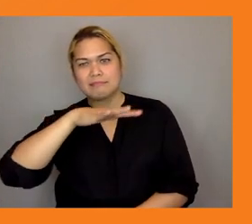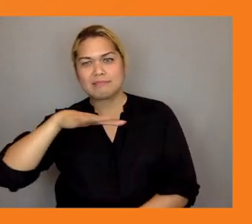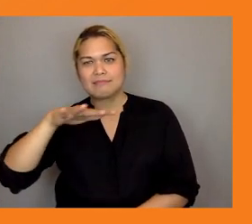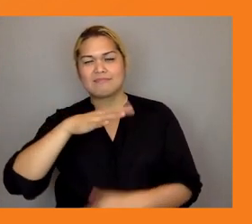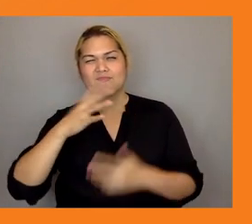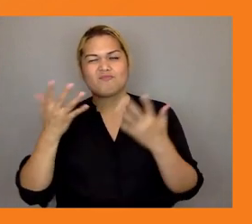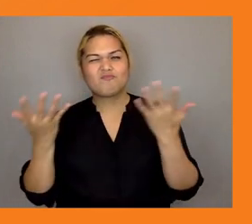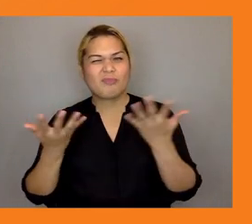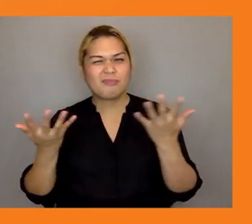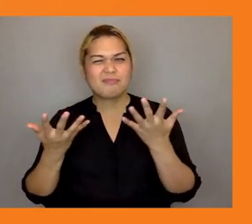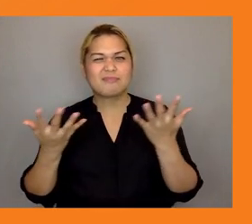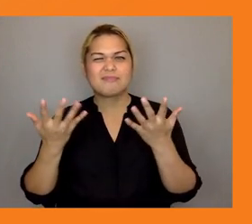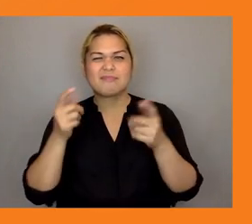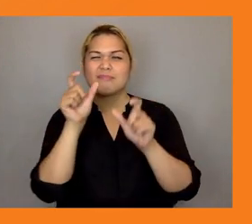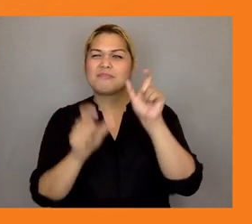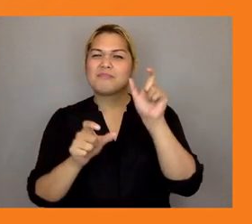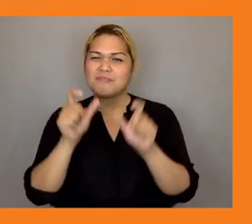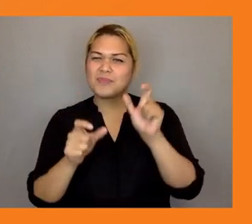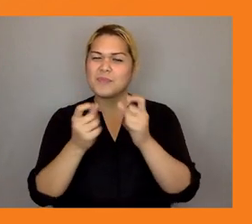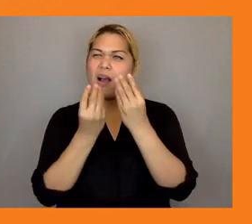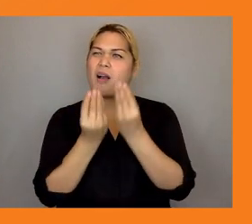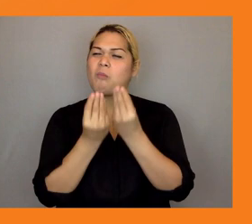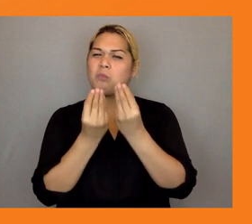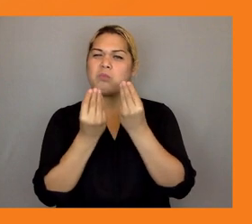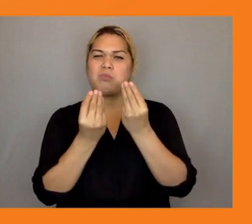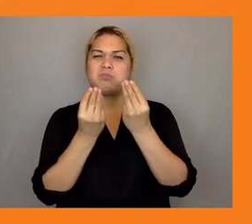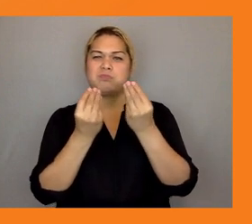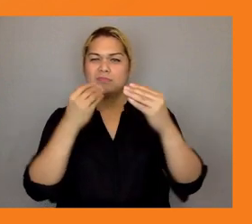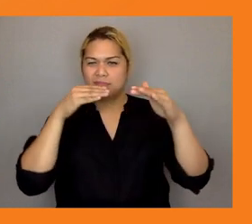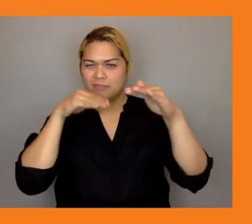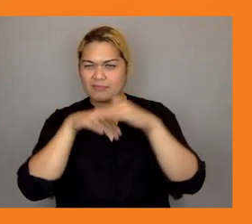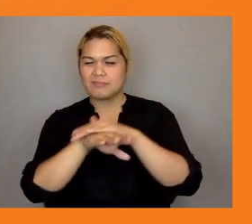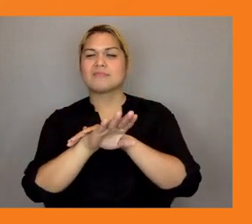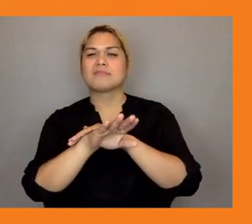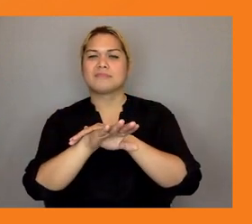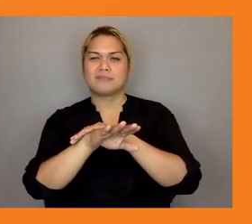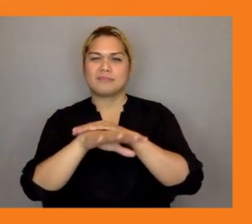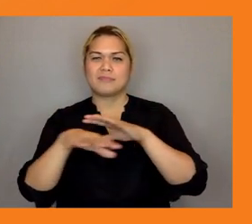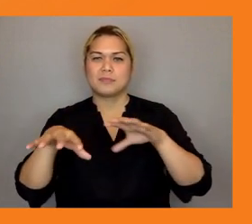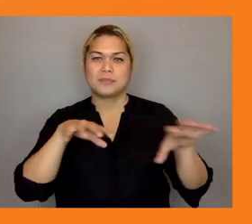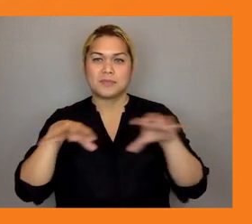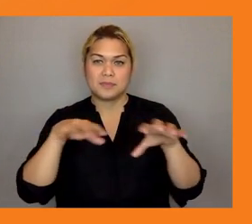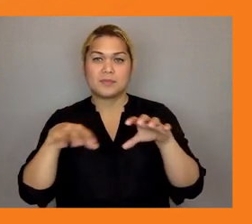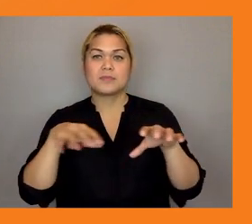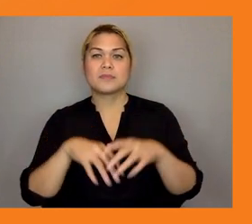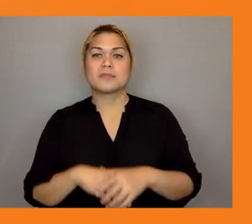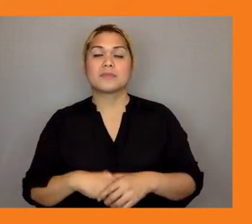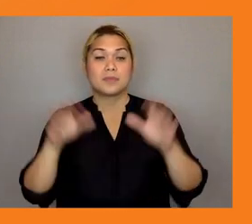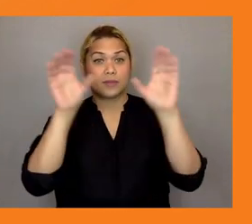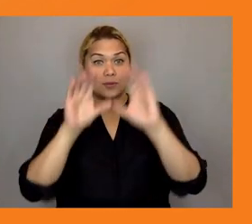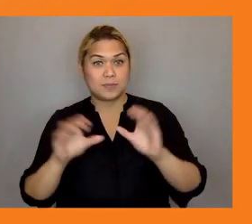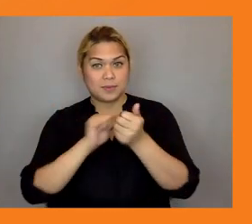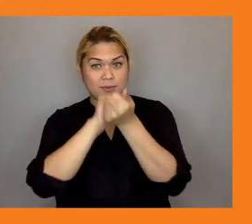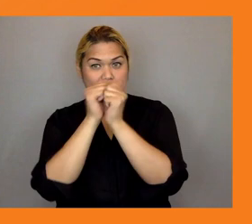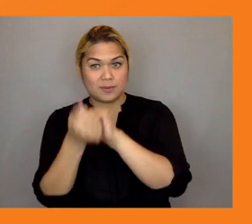so it's not focused on the impacts of climate change itself but more on how the different